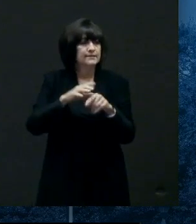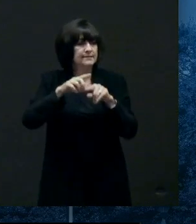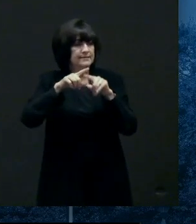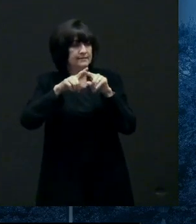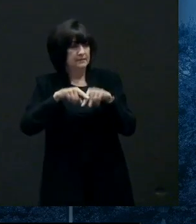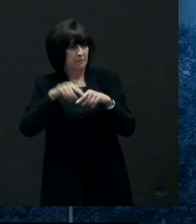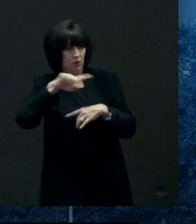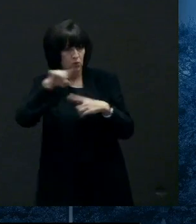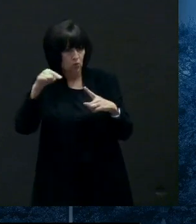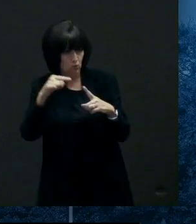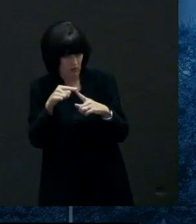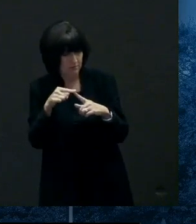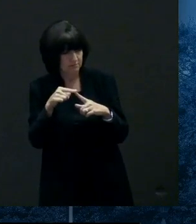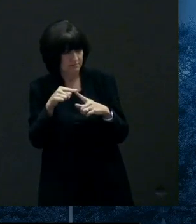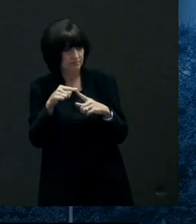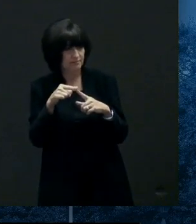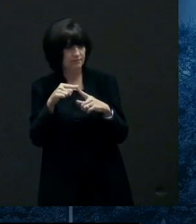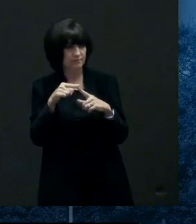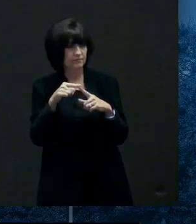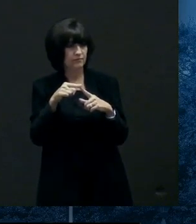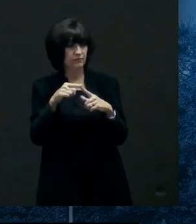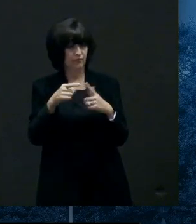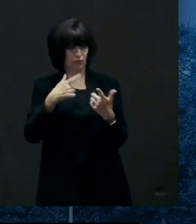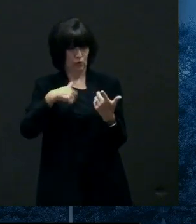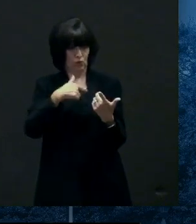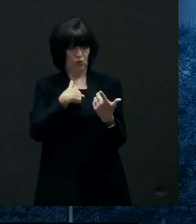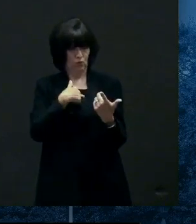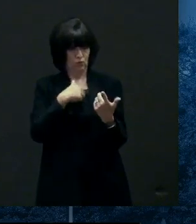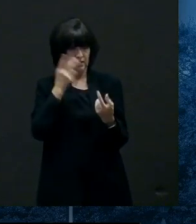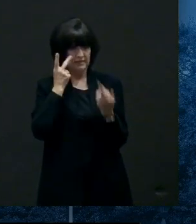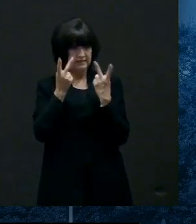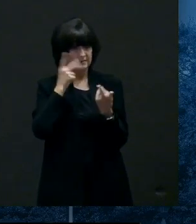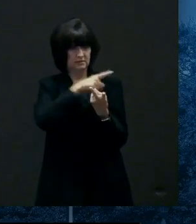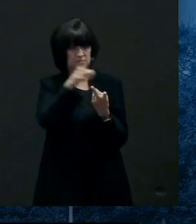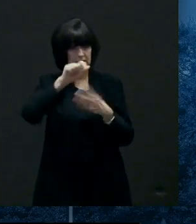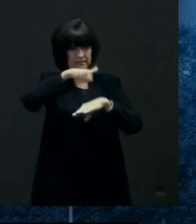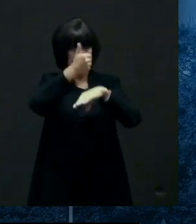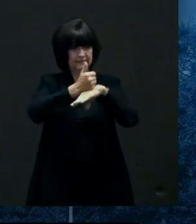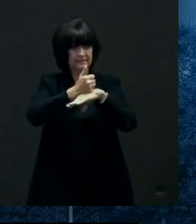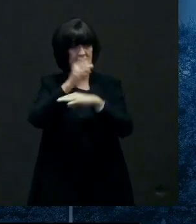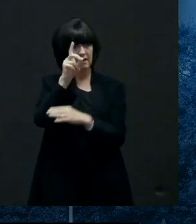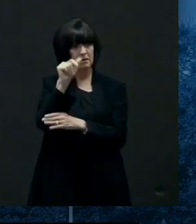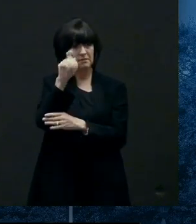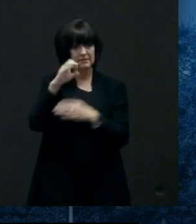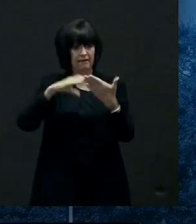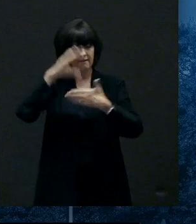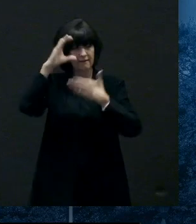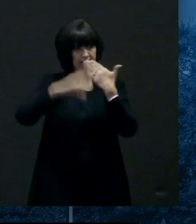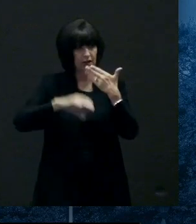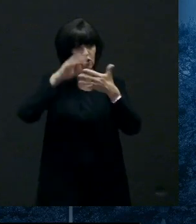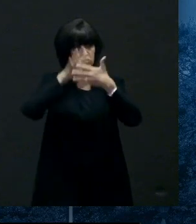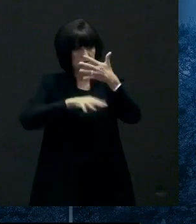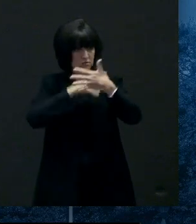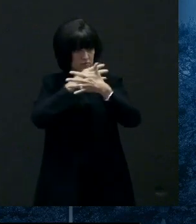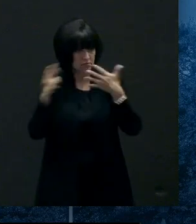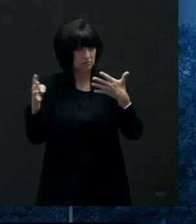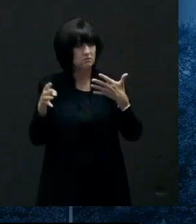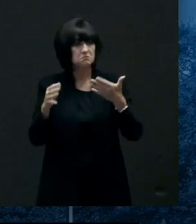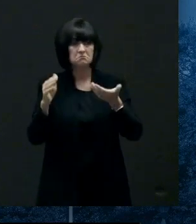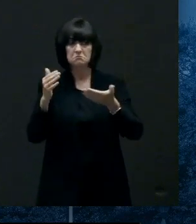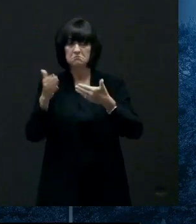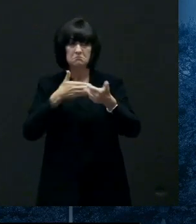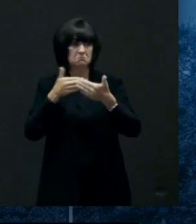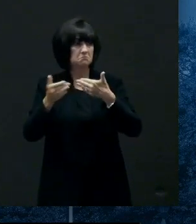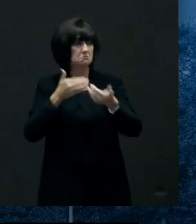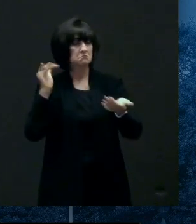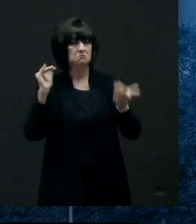big thing is is as as we get those dates you know the farther in advance we have information from whether it's a school district an employer university of